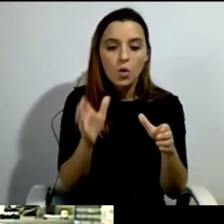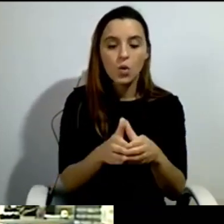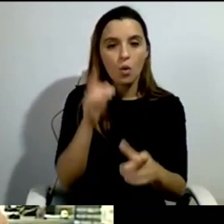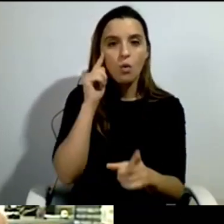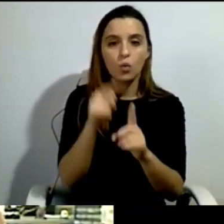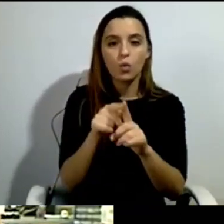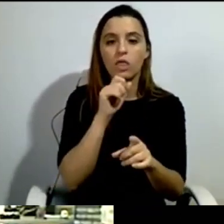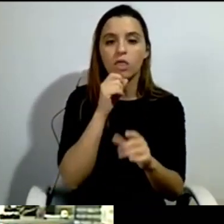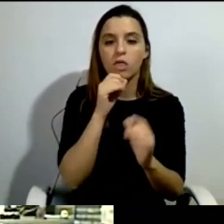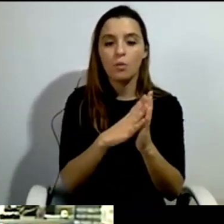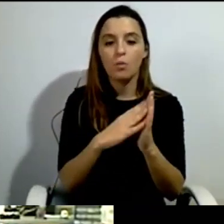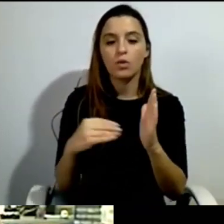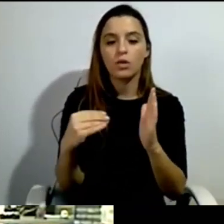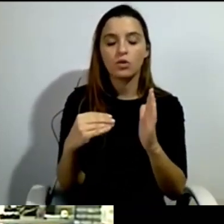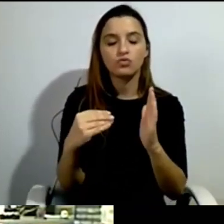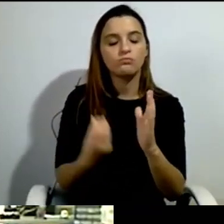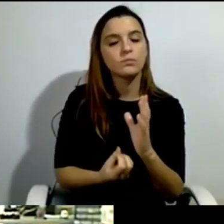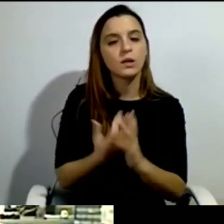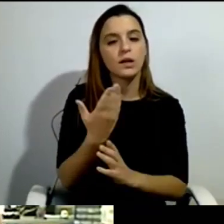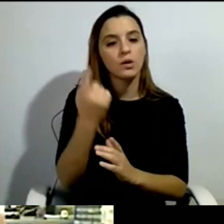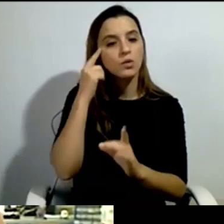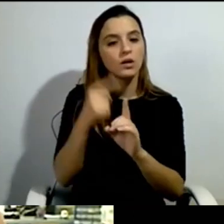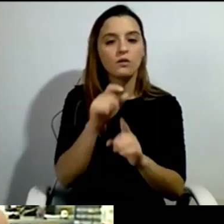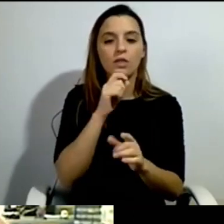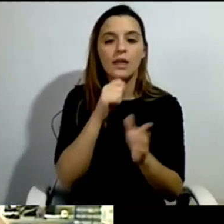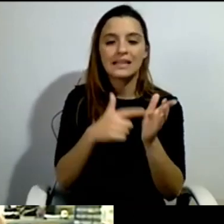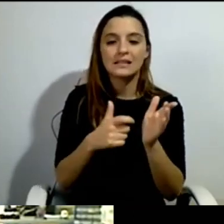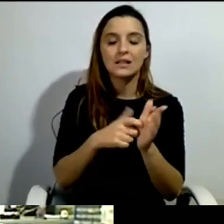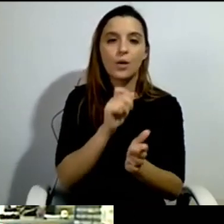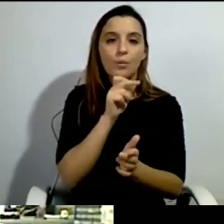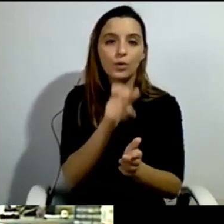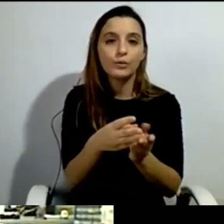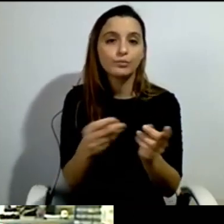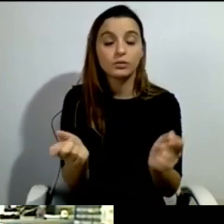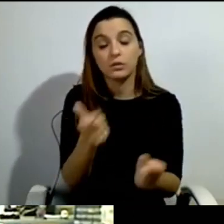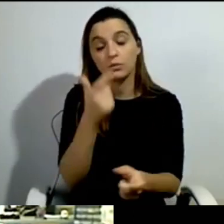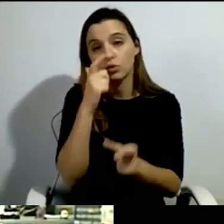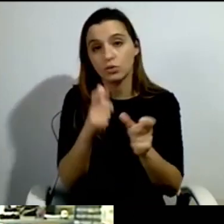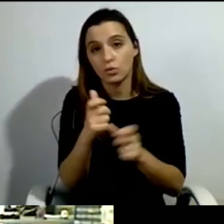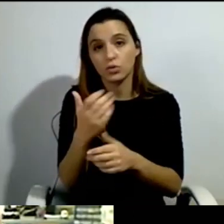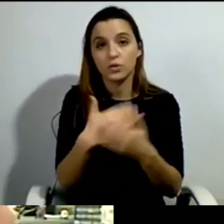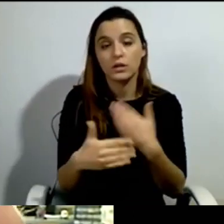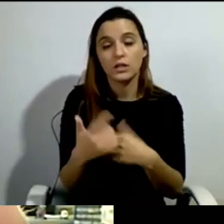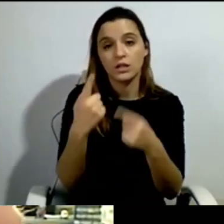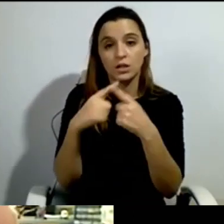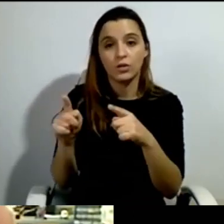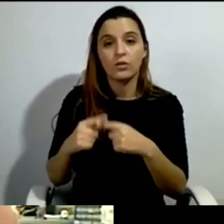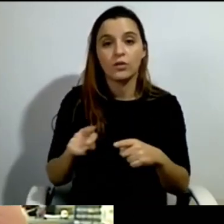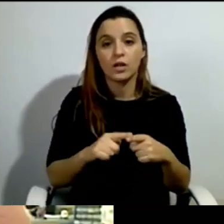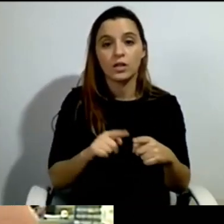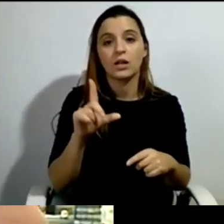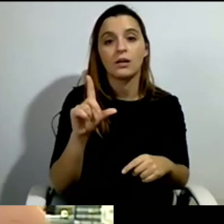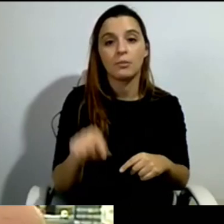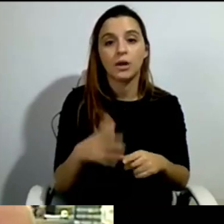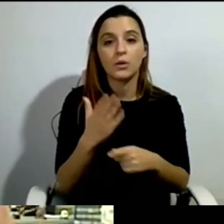the needs of different kinds of people with disabilities and have examples of these people so that nobody could say, yeah, you